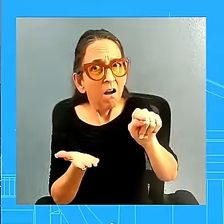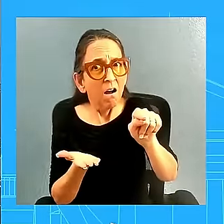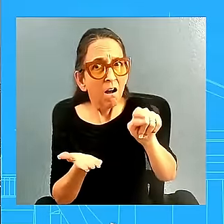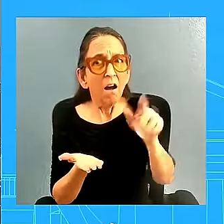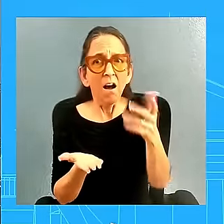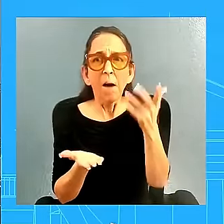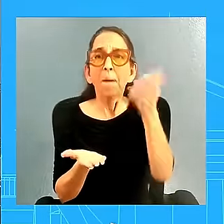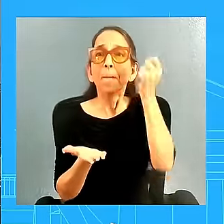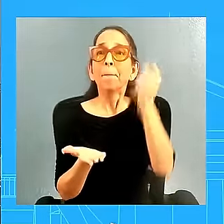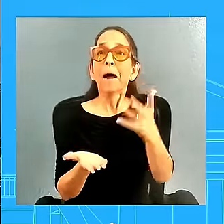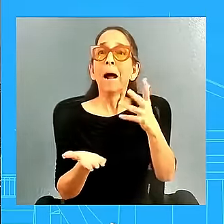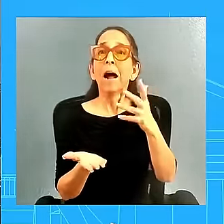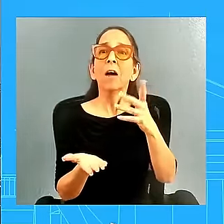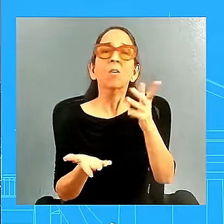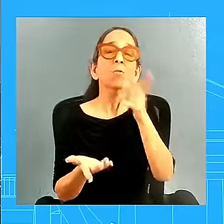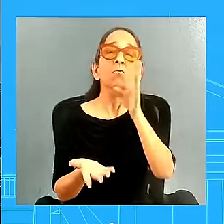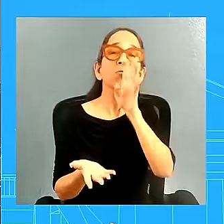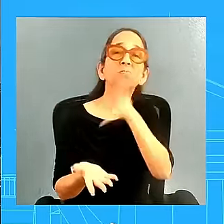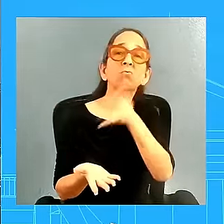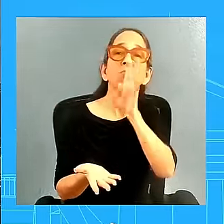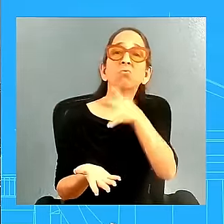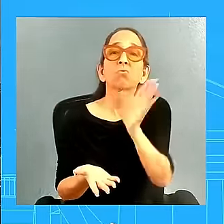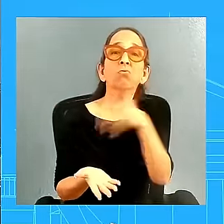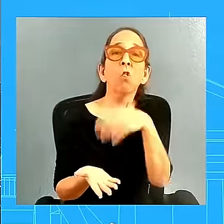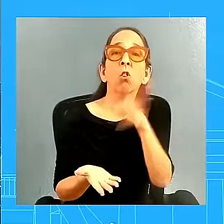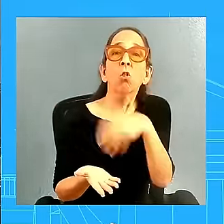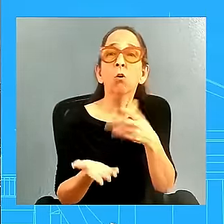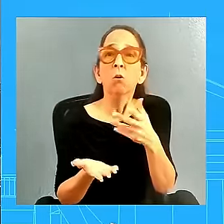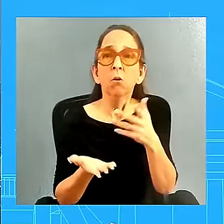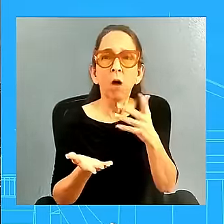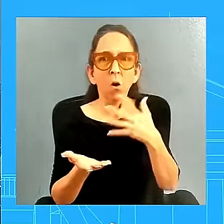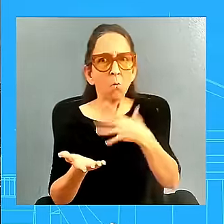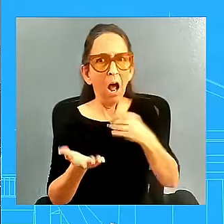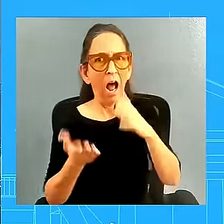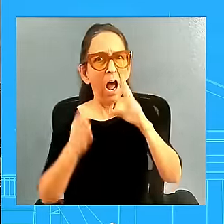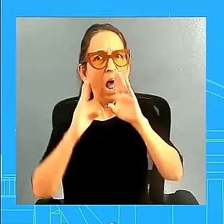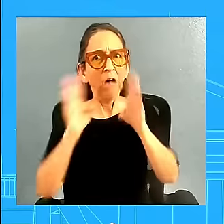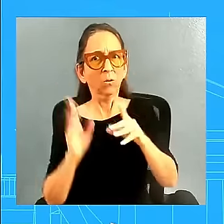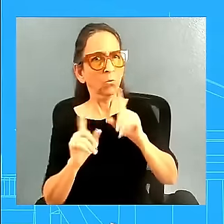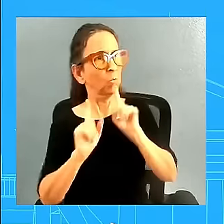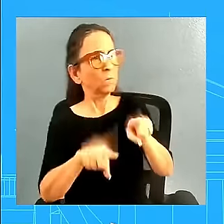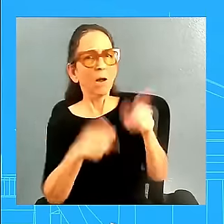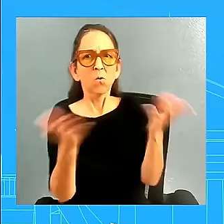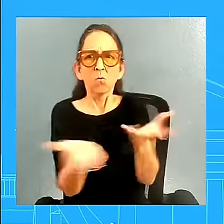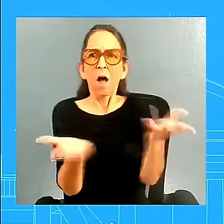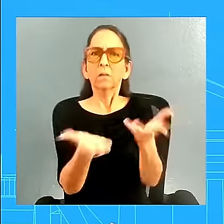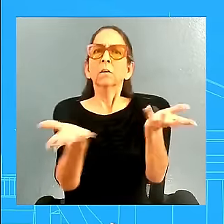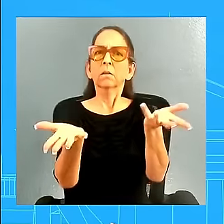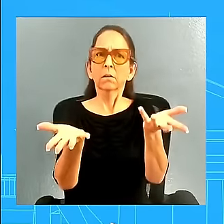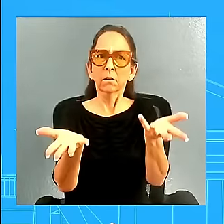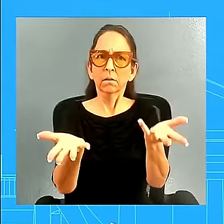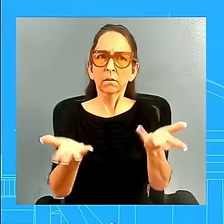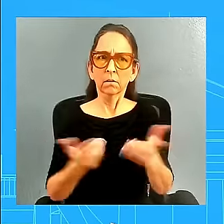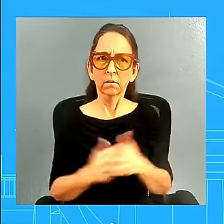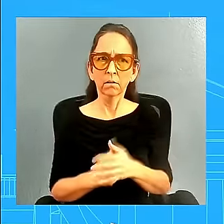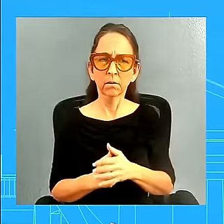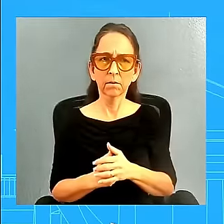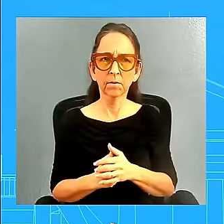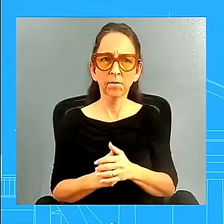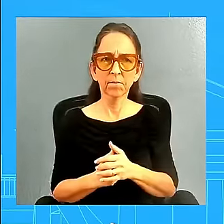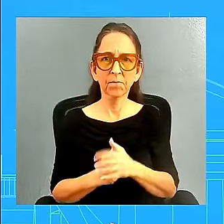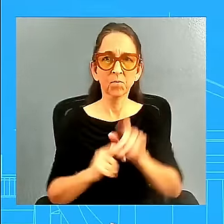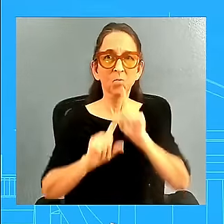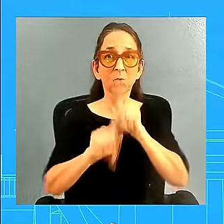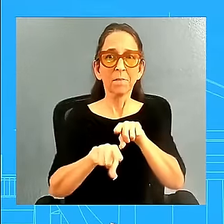is the White House's response to this? Well, we'll respond as appropriate to the chairman, and we